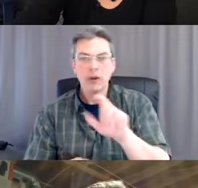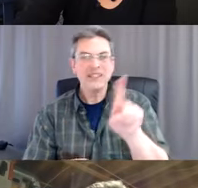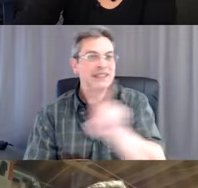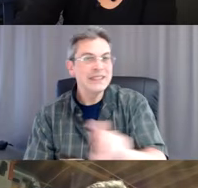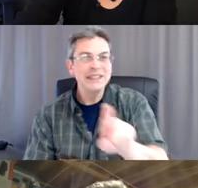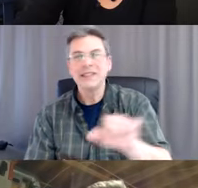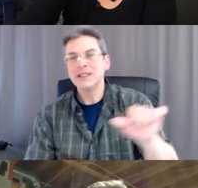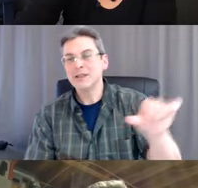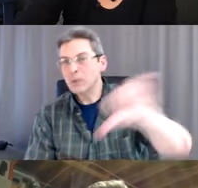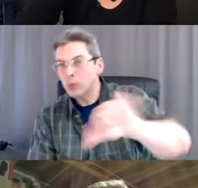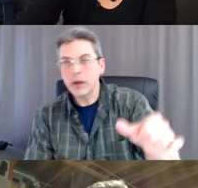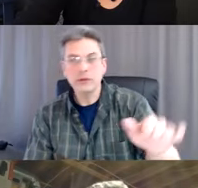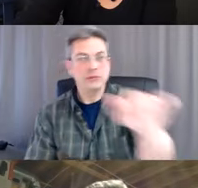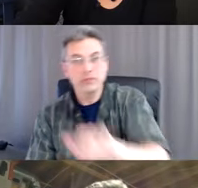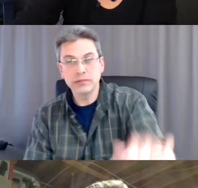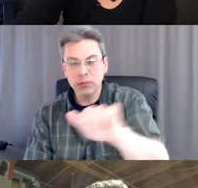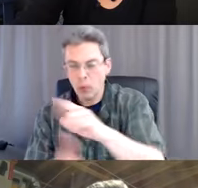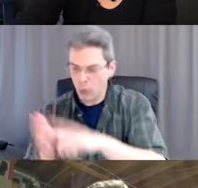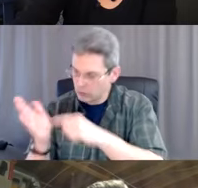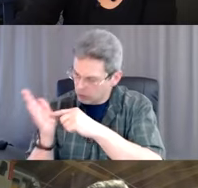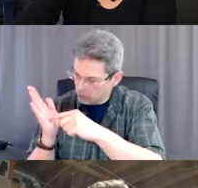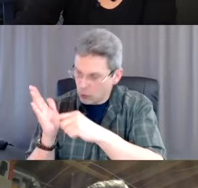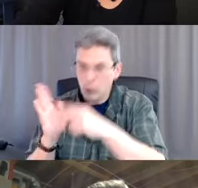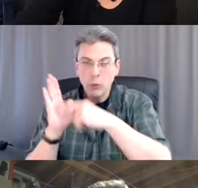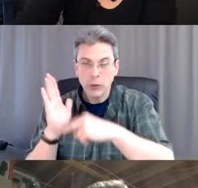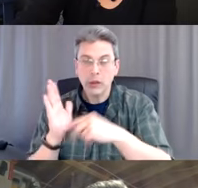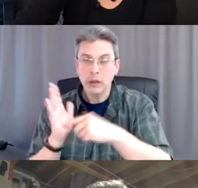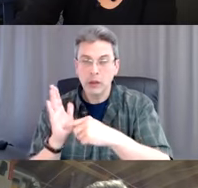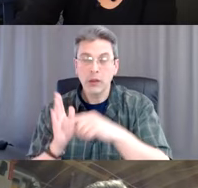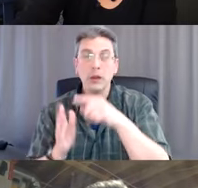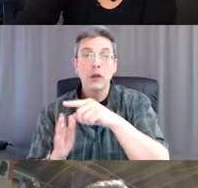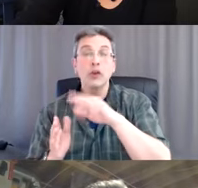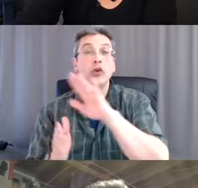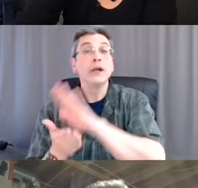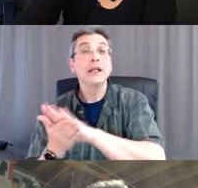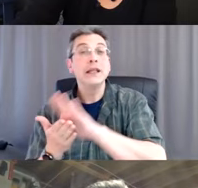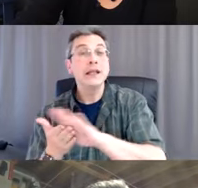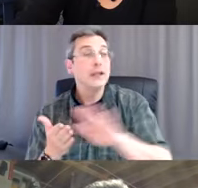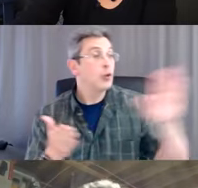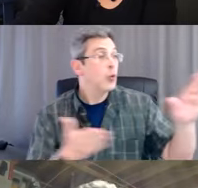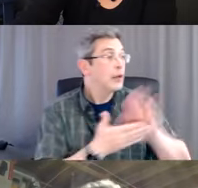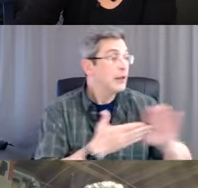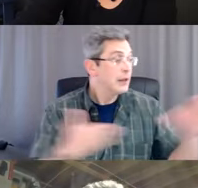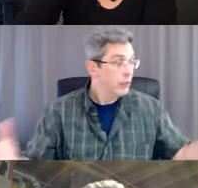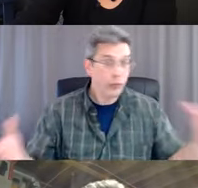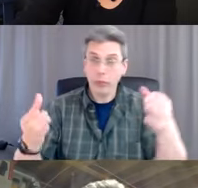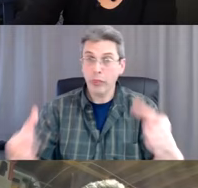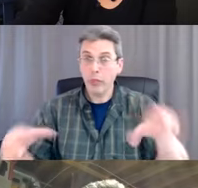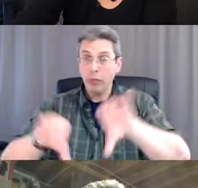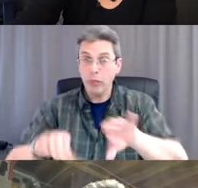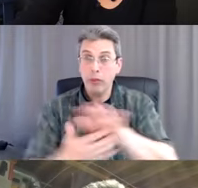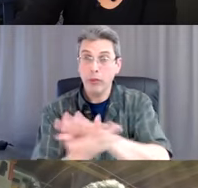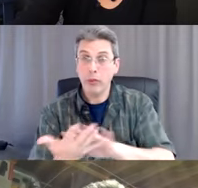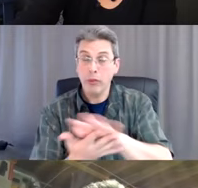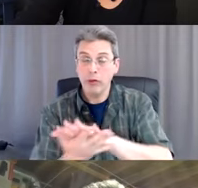cleaning equipment. If you mix them, you're going to be in trouble. Could get lots of harmful fumes. Could make you lightheaded and faint.